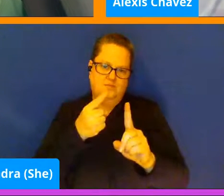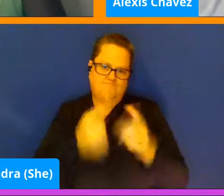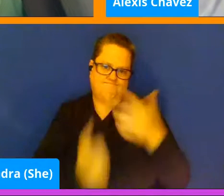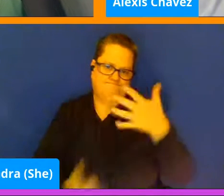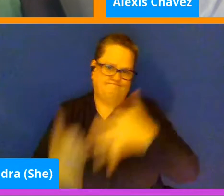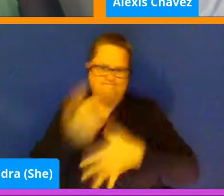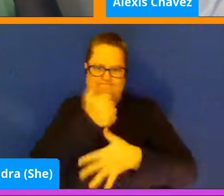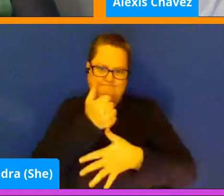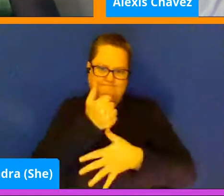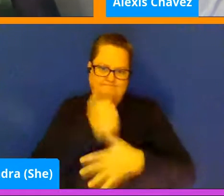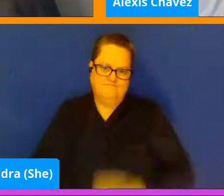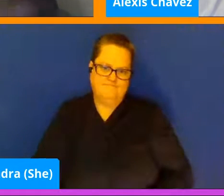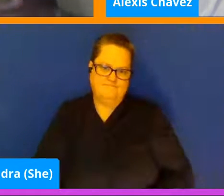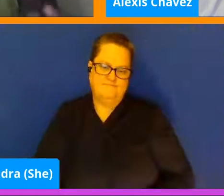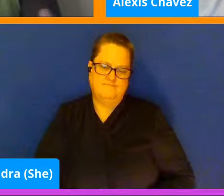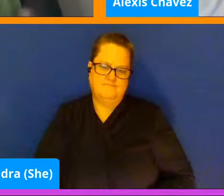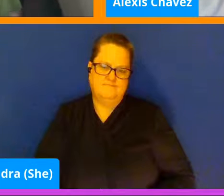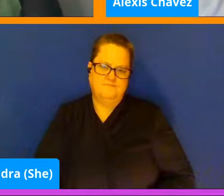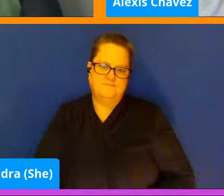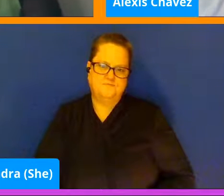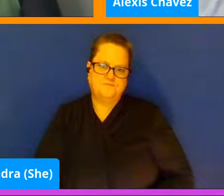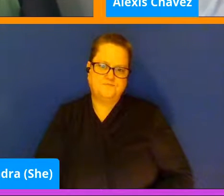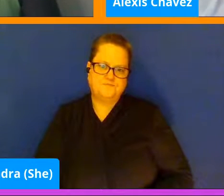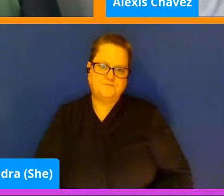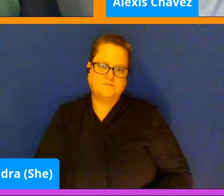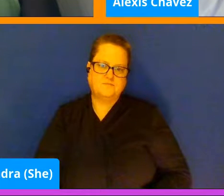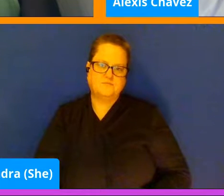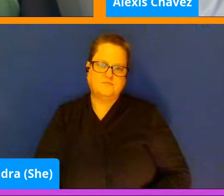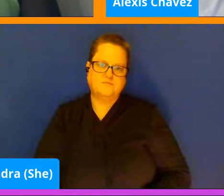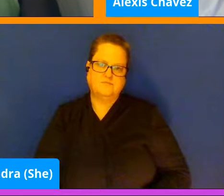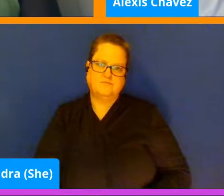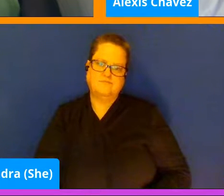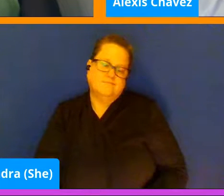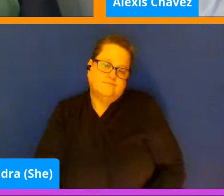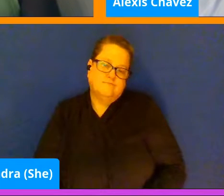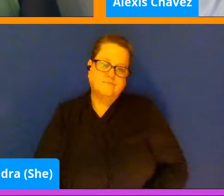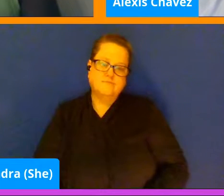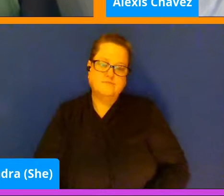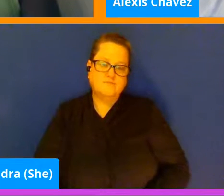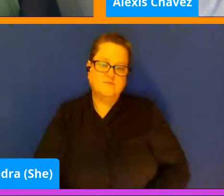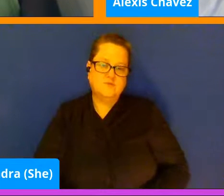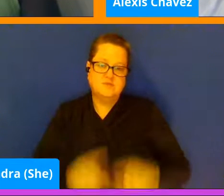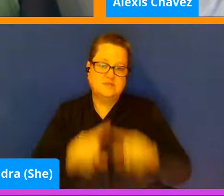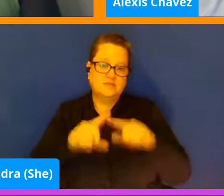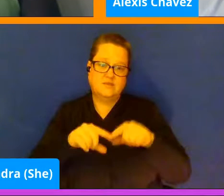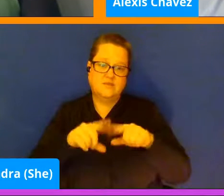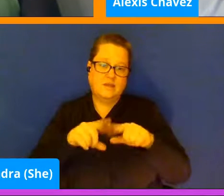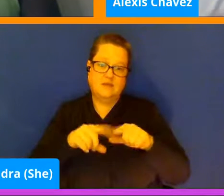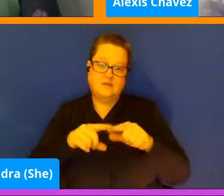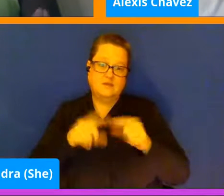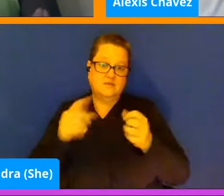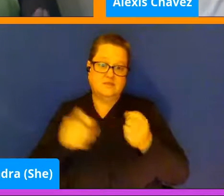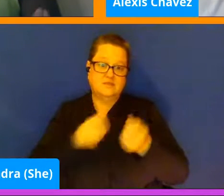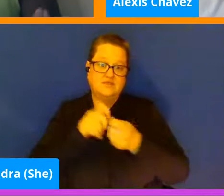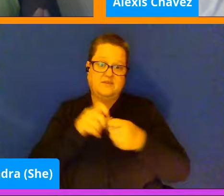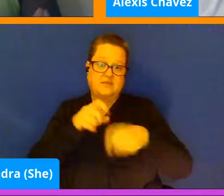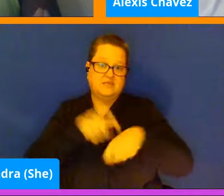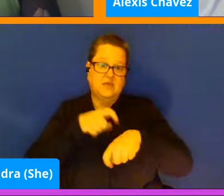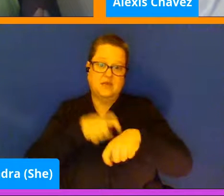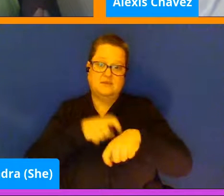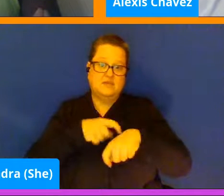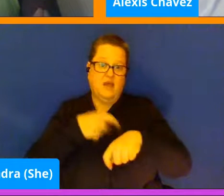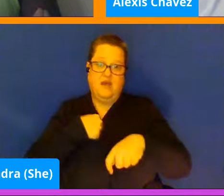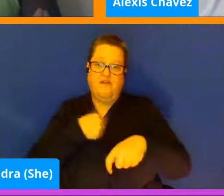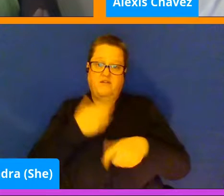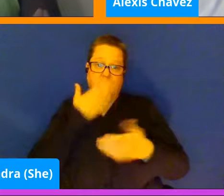But other than that, you know, it depends a bit on what I'm doing. There are certainly times of my life where I've been really good about